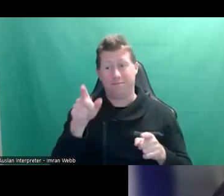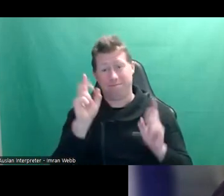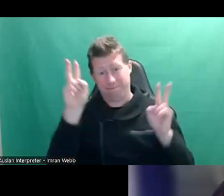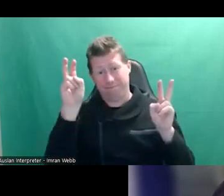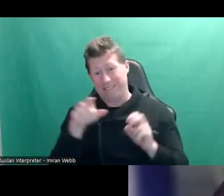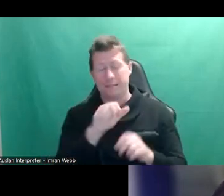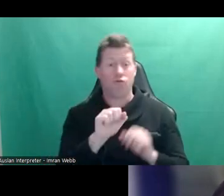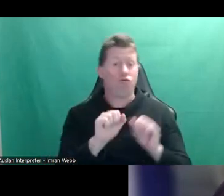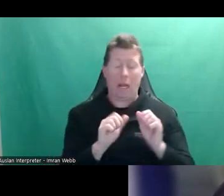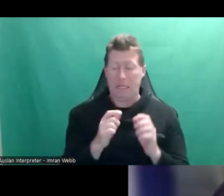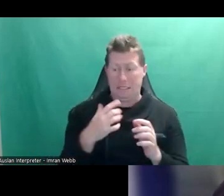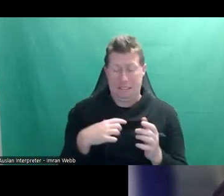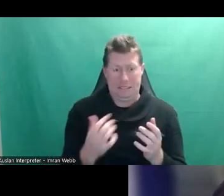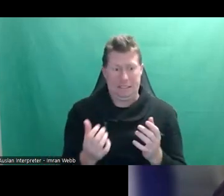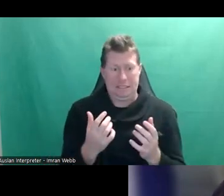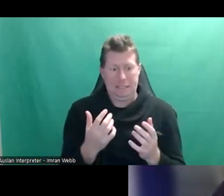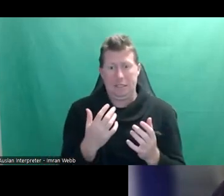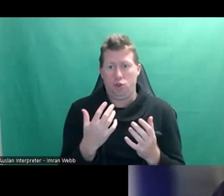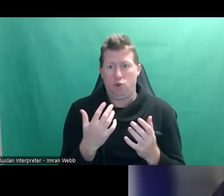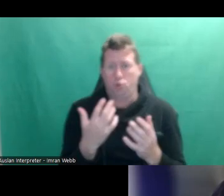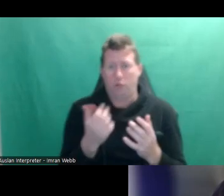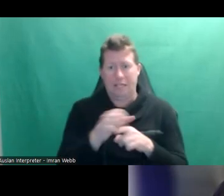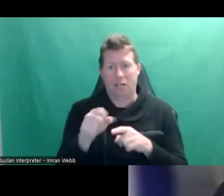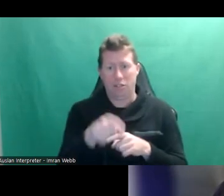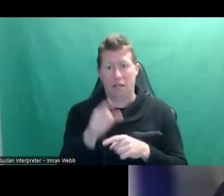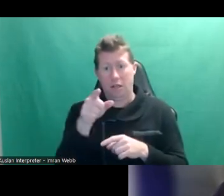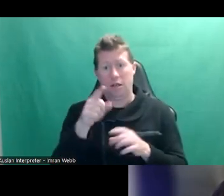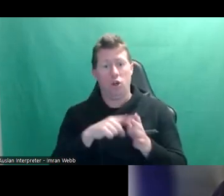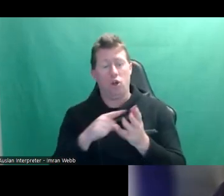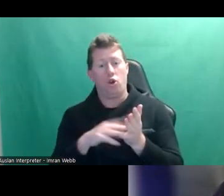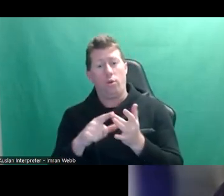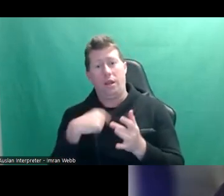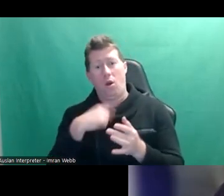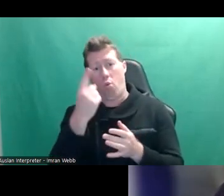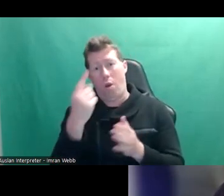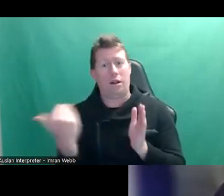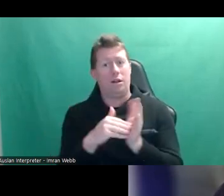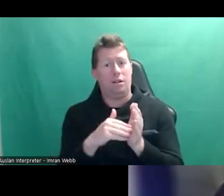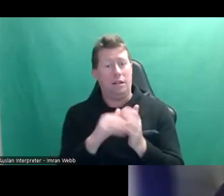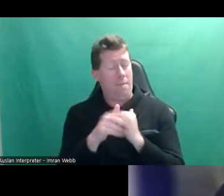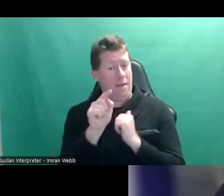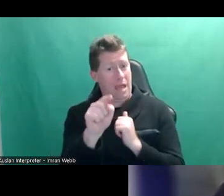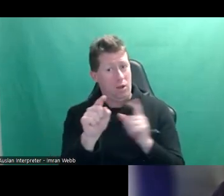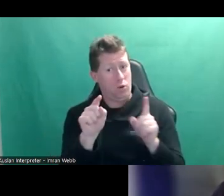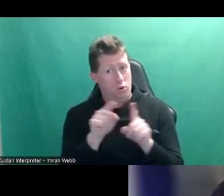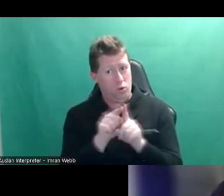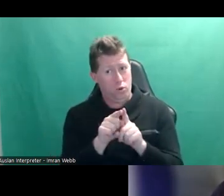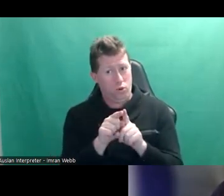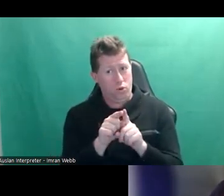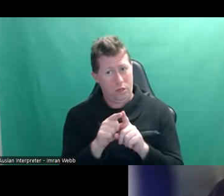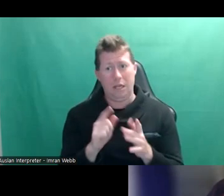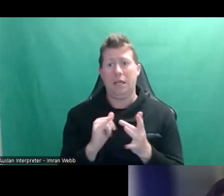really, really prevalent, really important. If there's one thing I would like to really emphasise about that in this conversation,